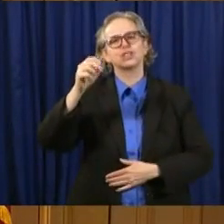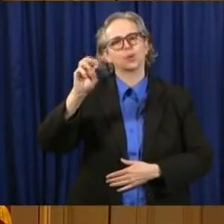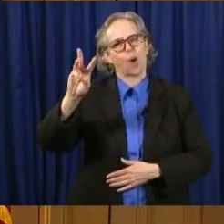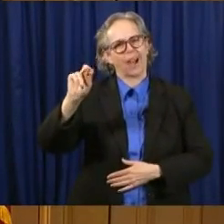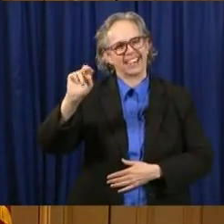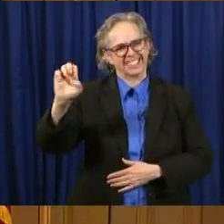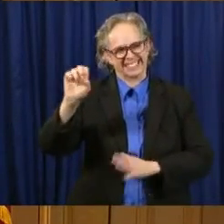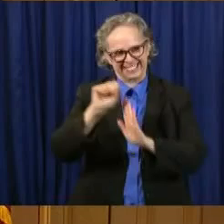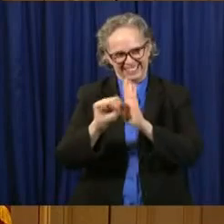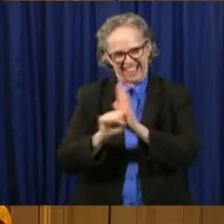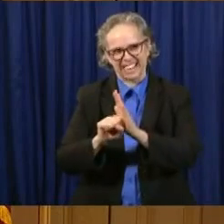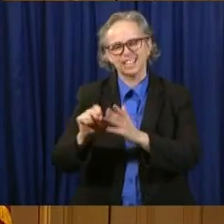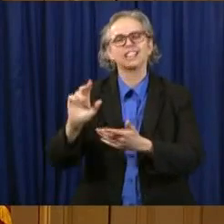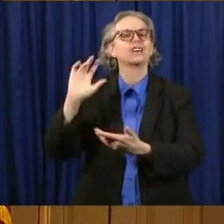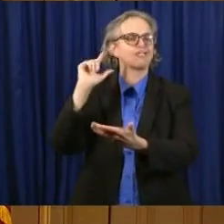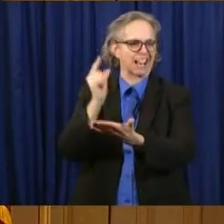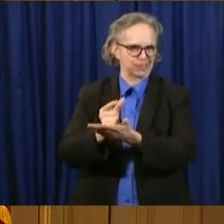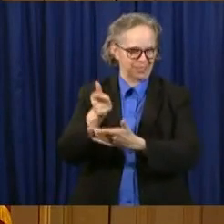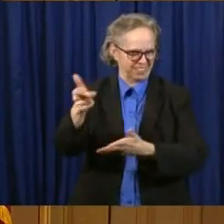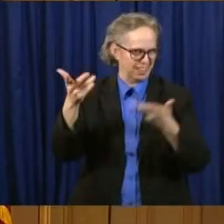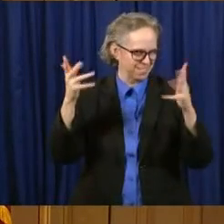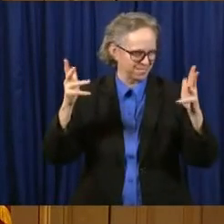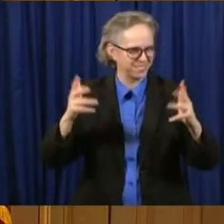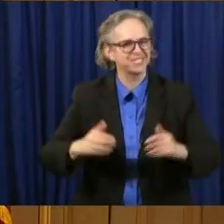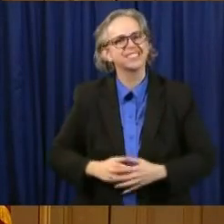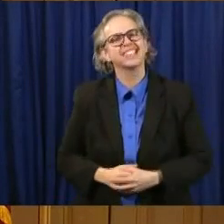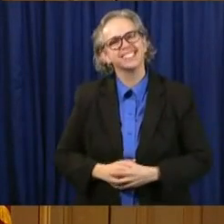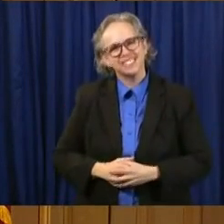graduated from there, and I hope you're doing well.